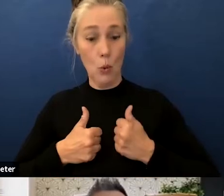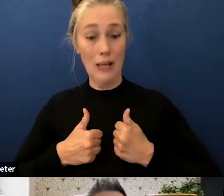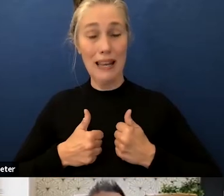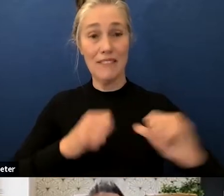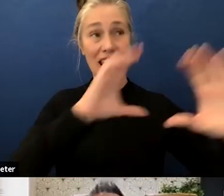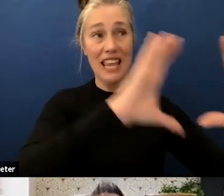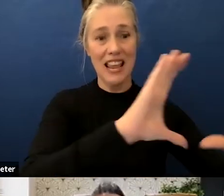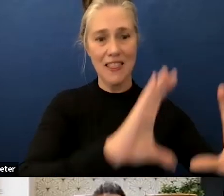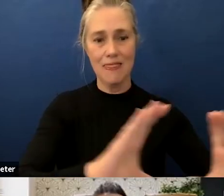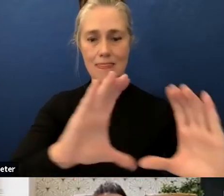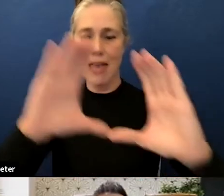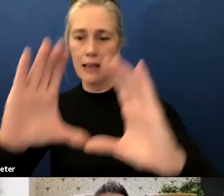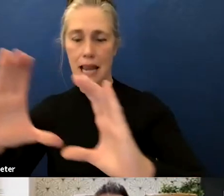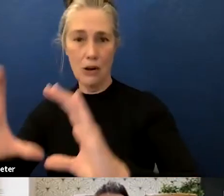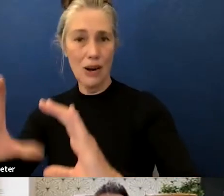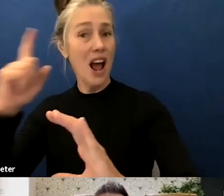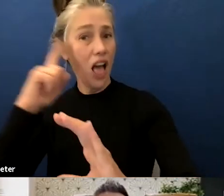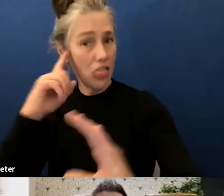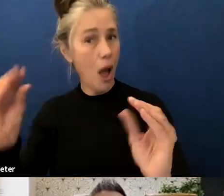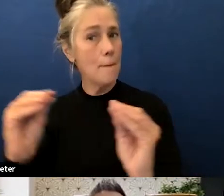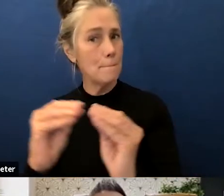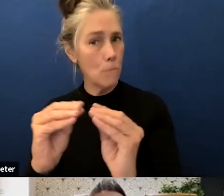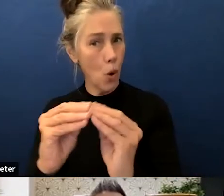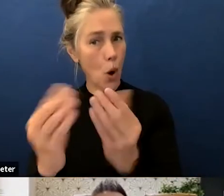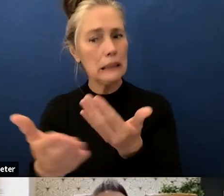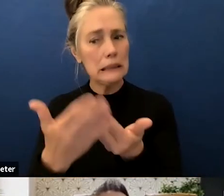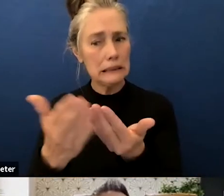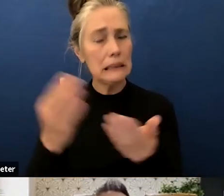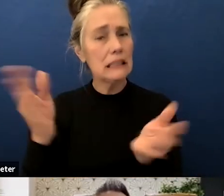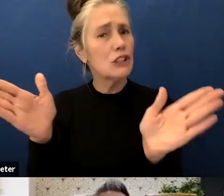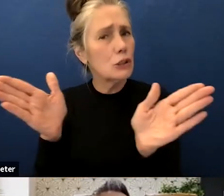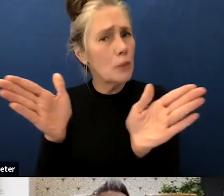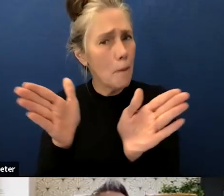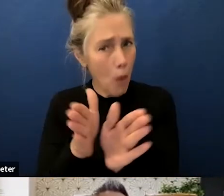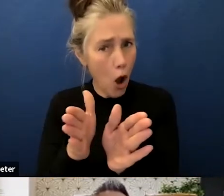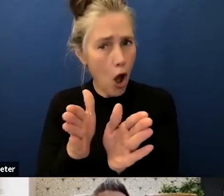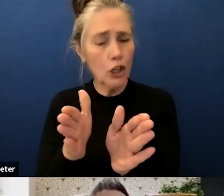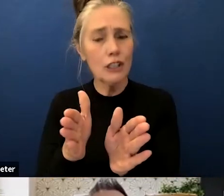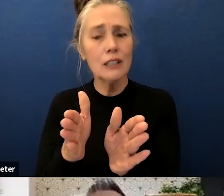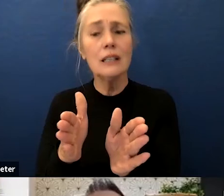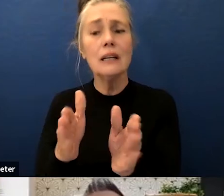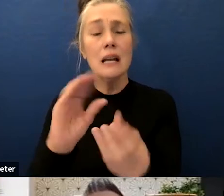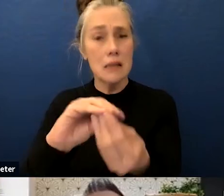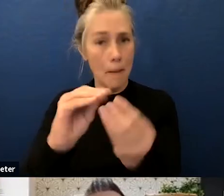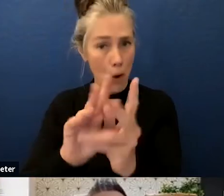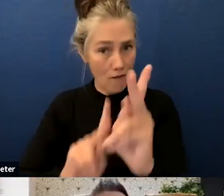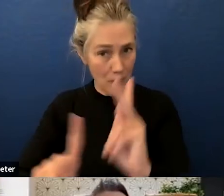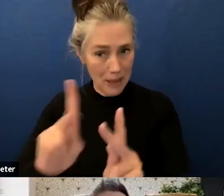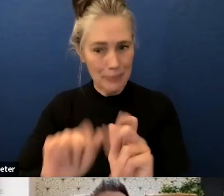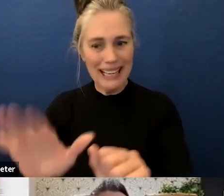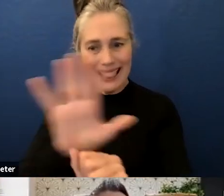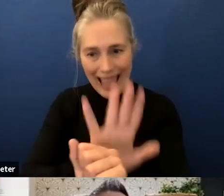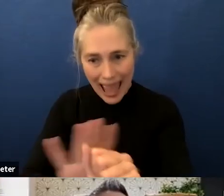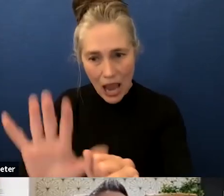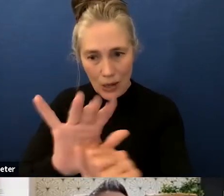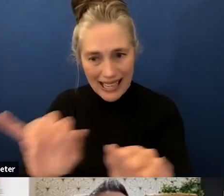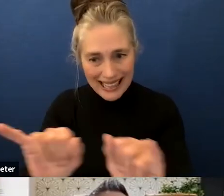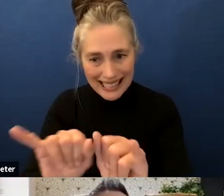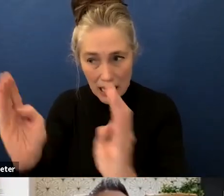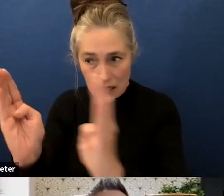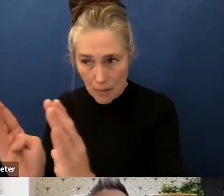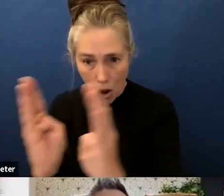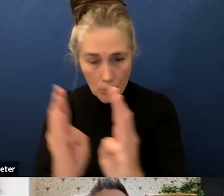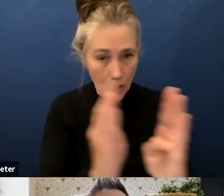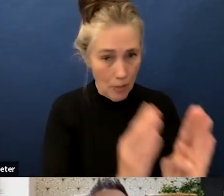it's just a smaller trustee size so closer to their to their constituents people and they thought that was a a positive